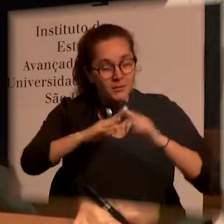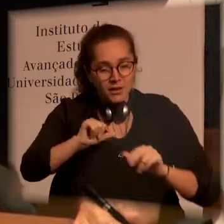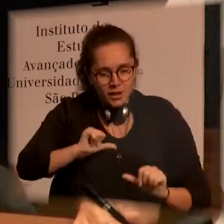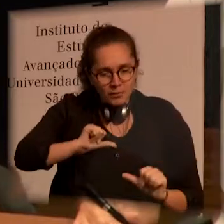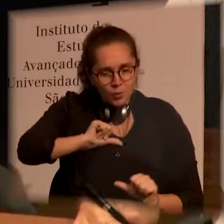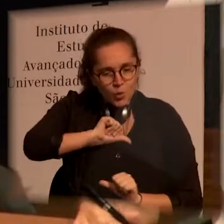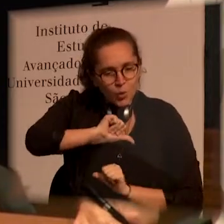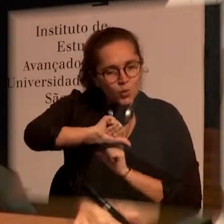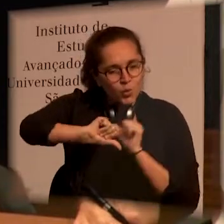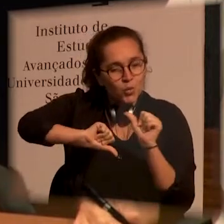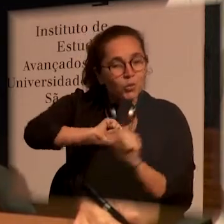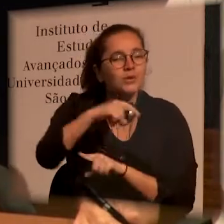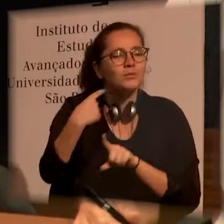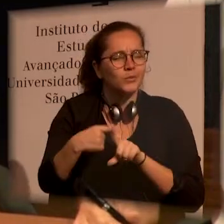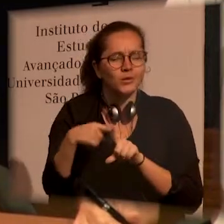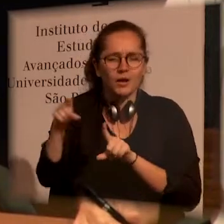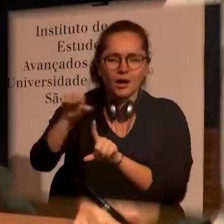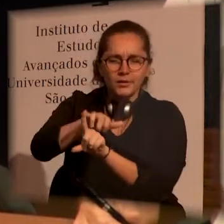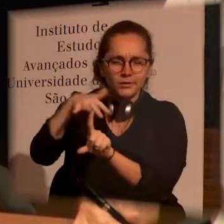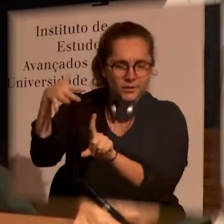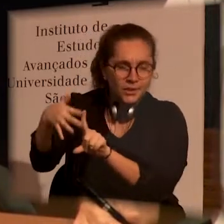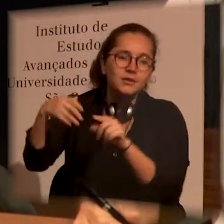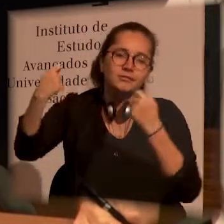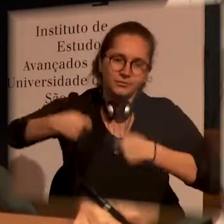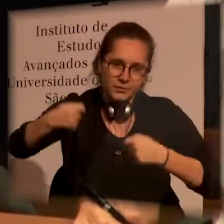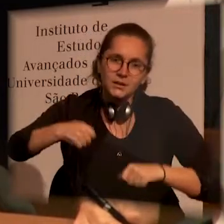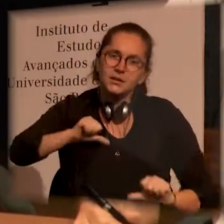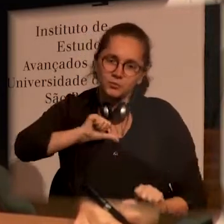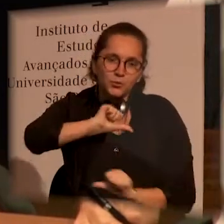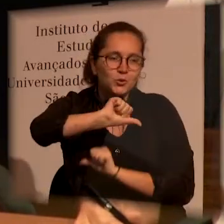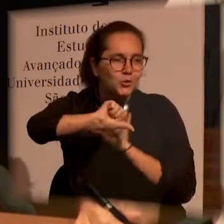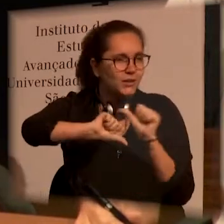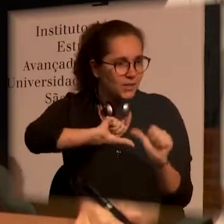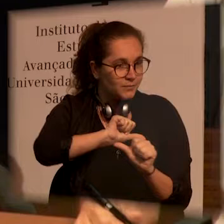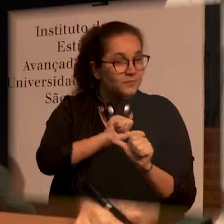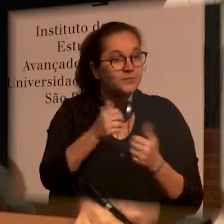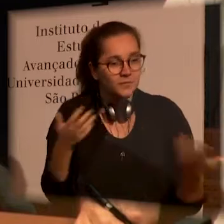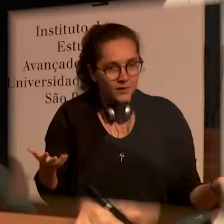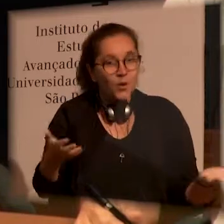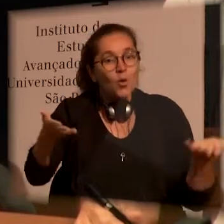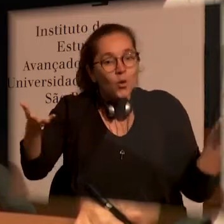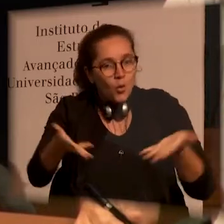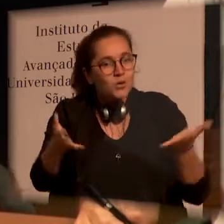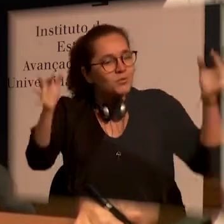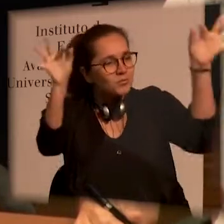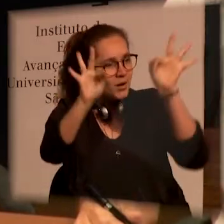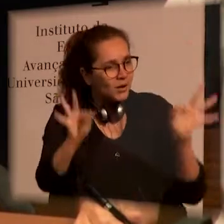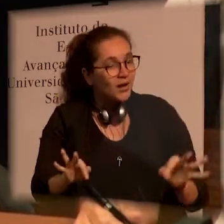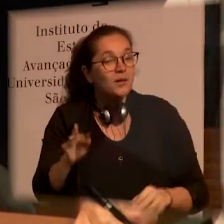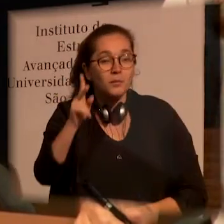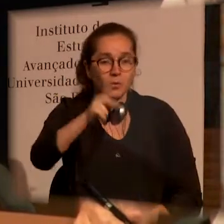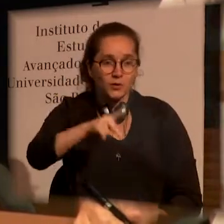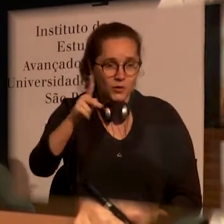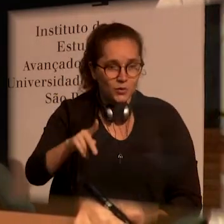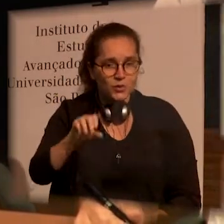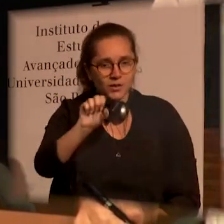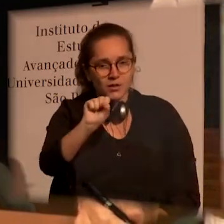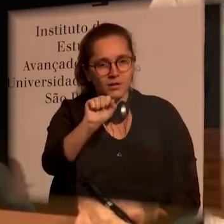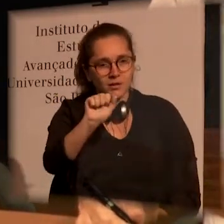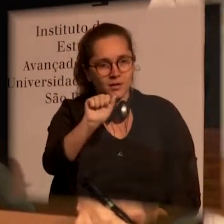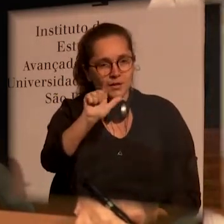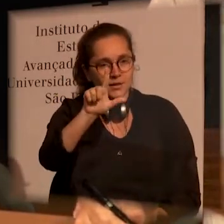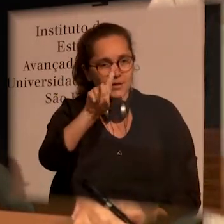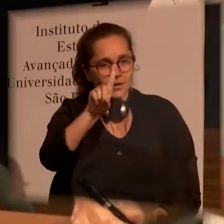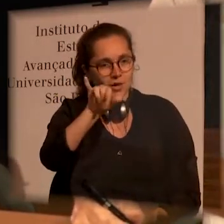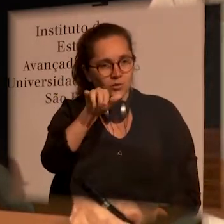Disabilities, and also the changes that society has to go through, and it's a great happiness to us. And Professor Saldiva,